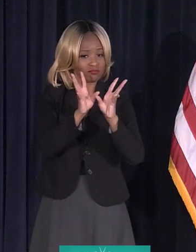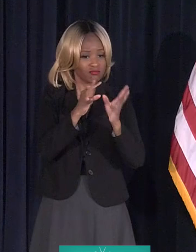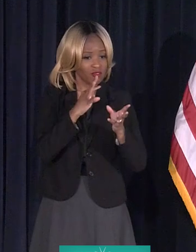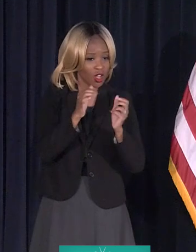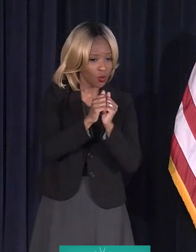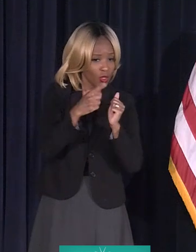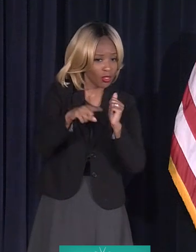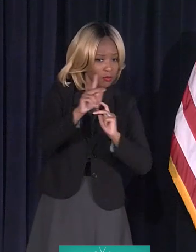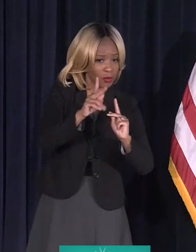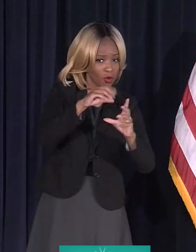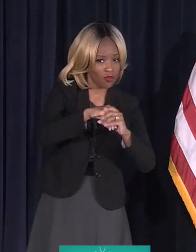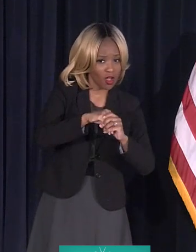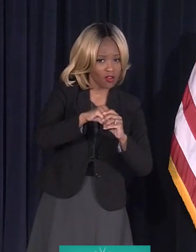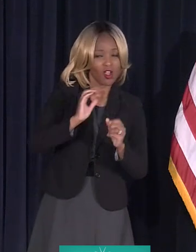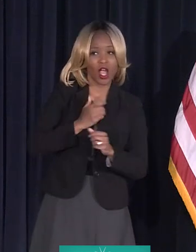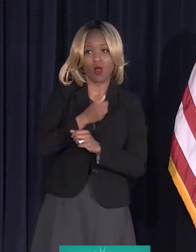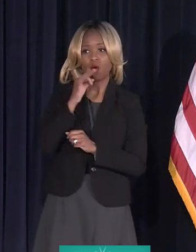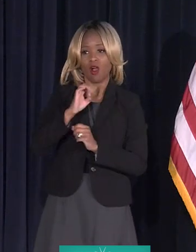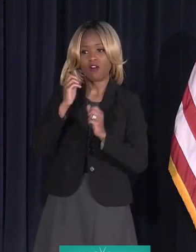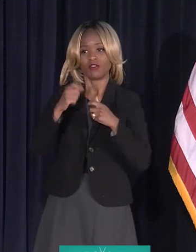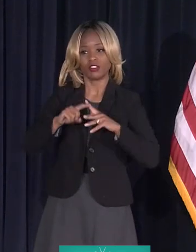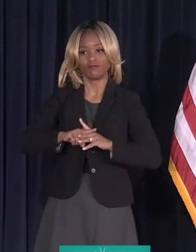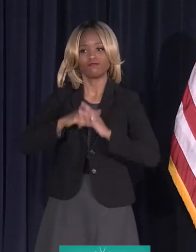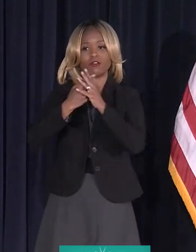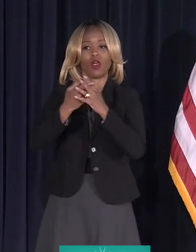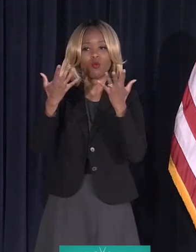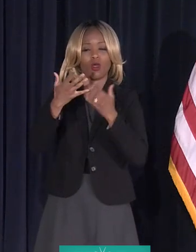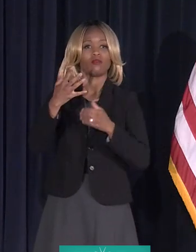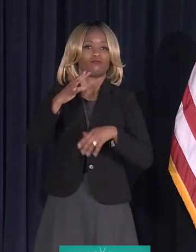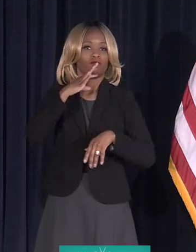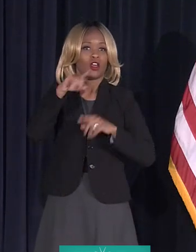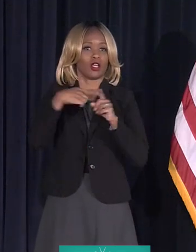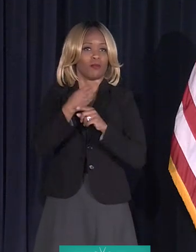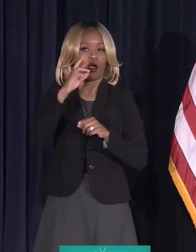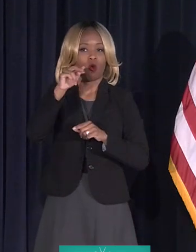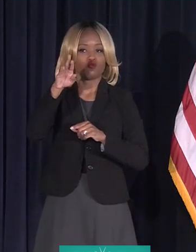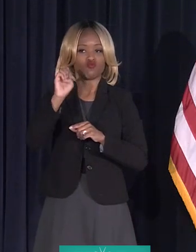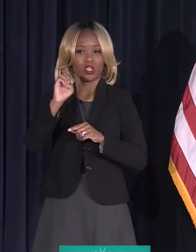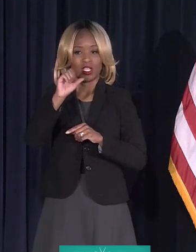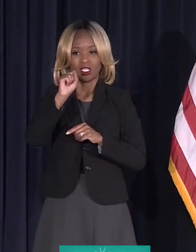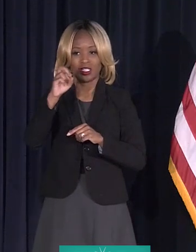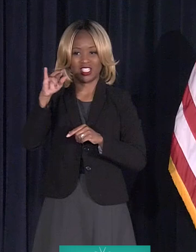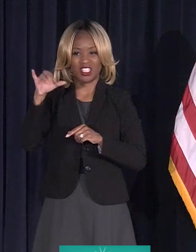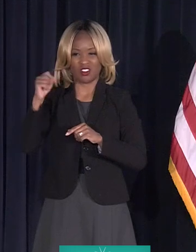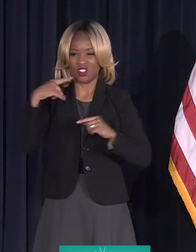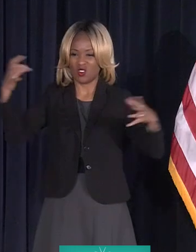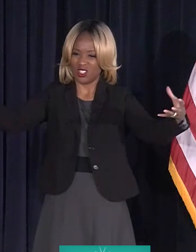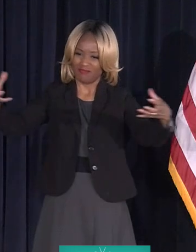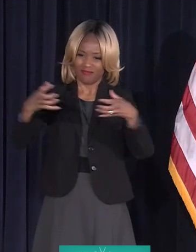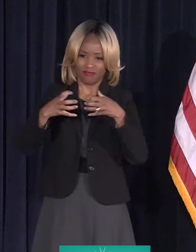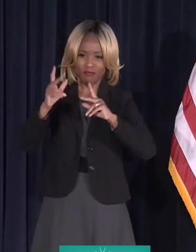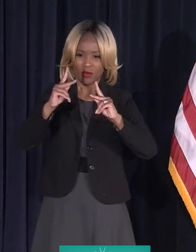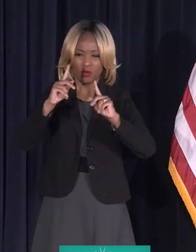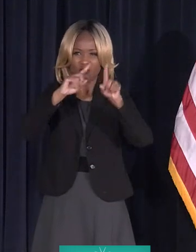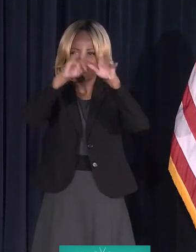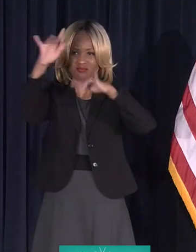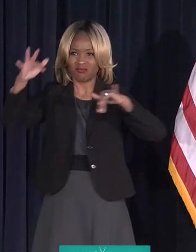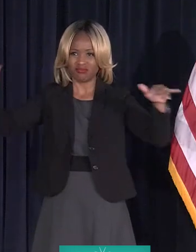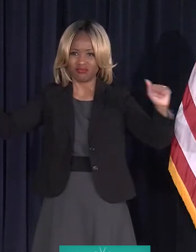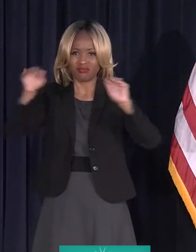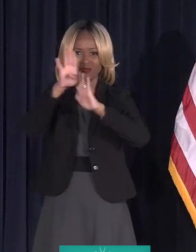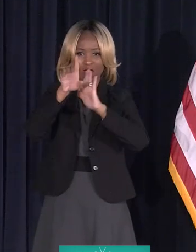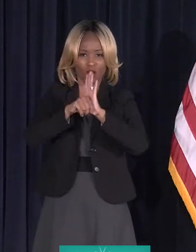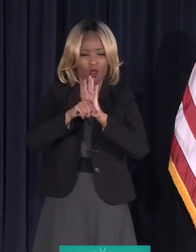office launched our Let's Talk About Race series, where we convened Detroiters from all backgrounds to engage in honest